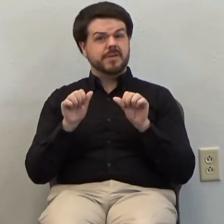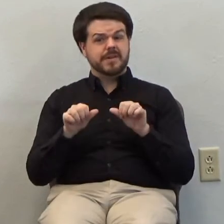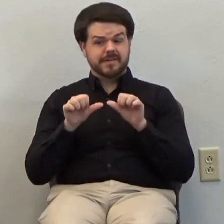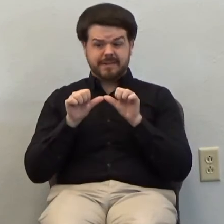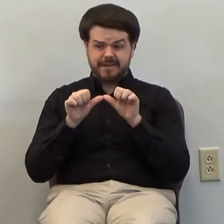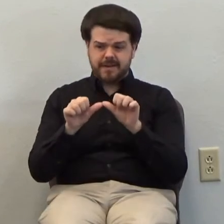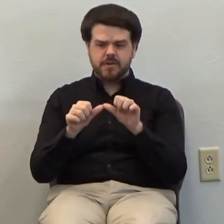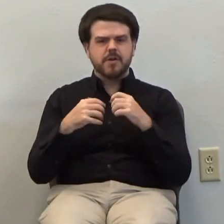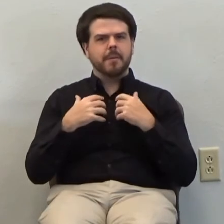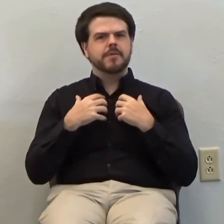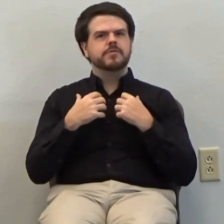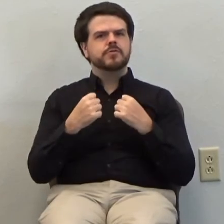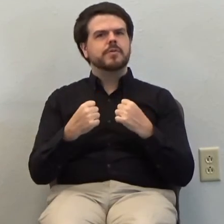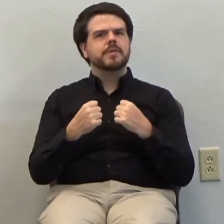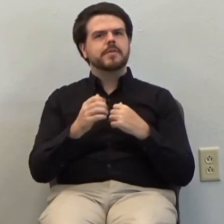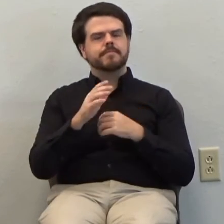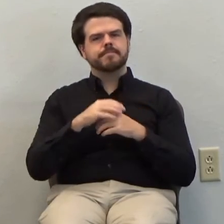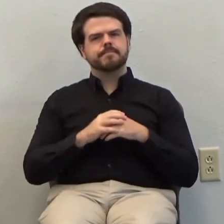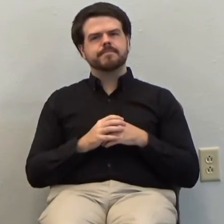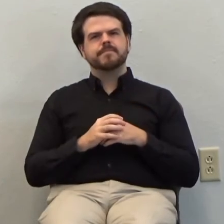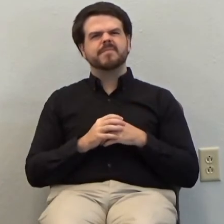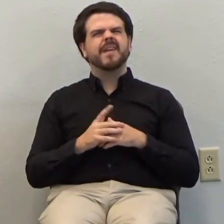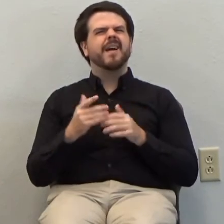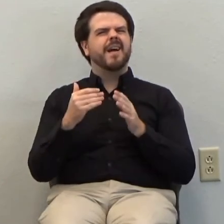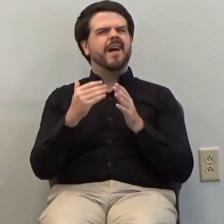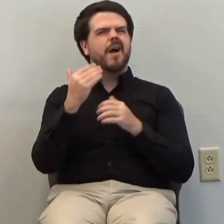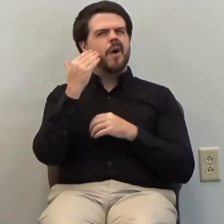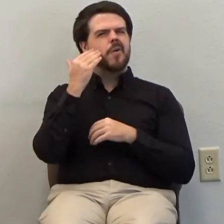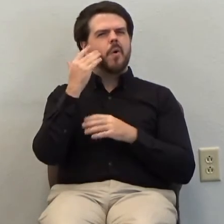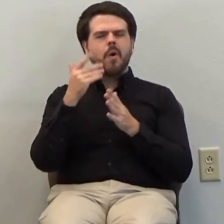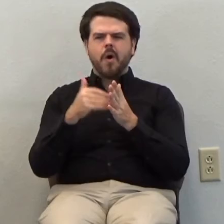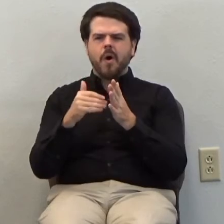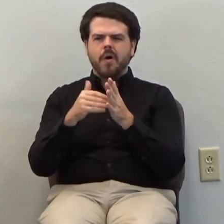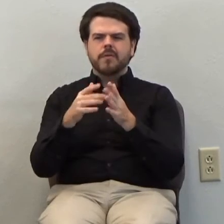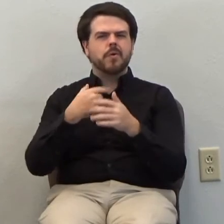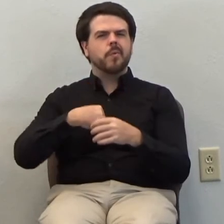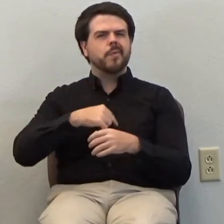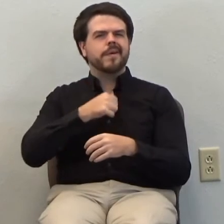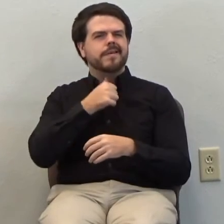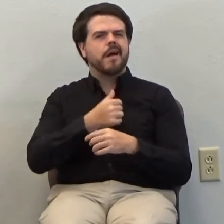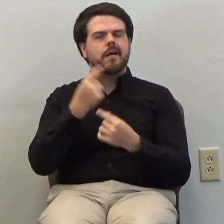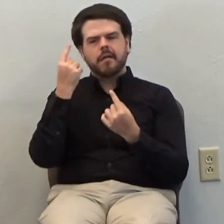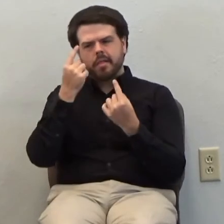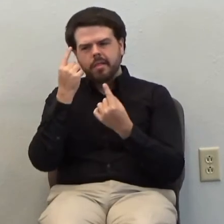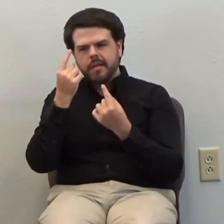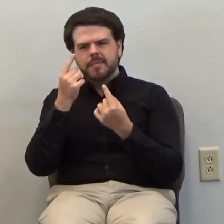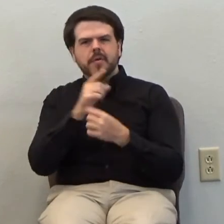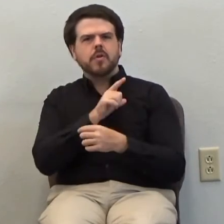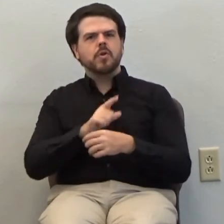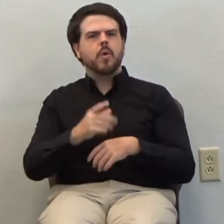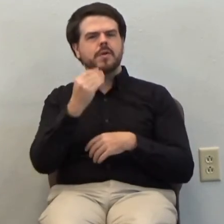in this life you know I know often we don't think of the lord's supper and I must confess that in my